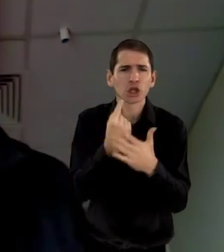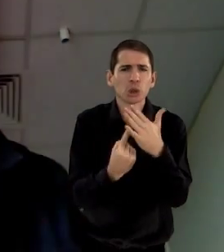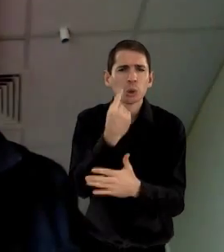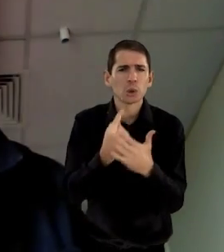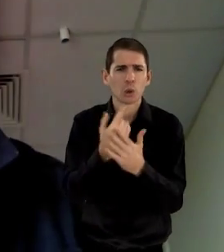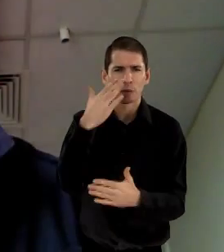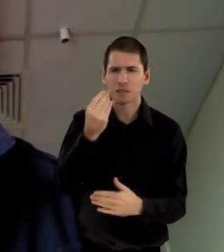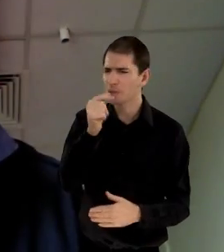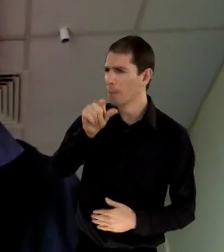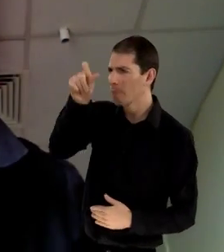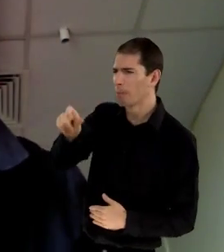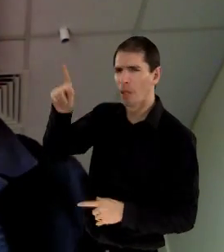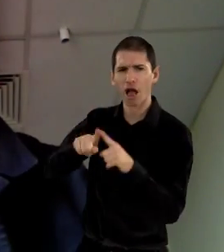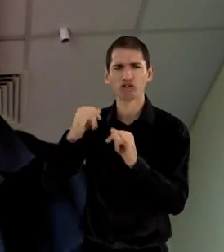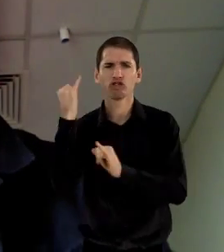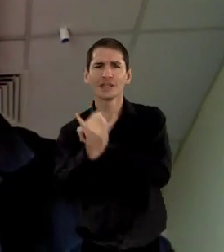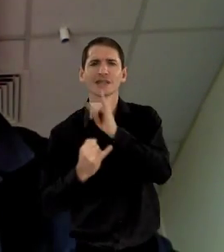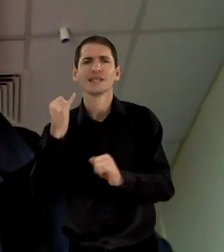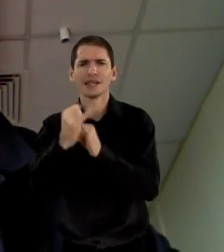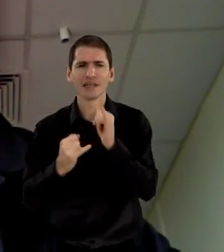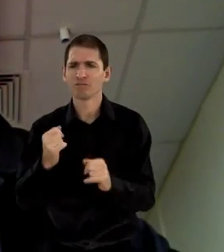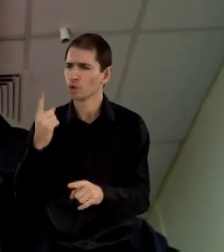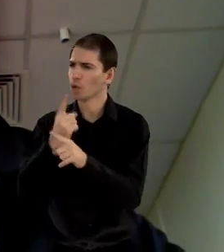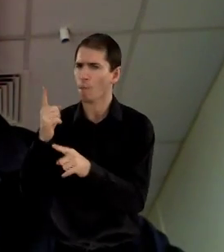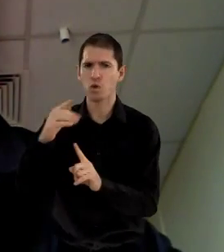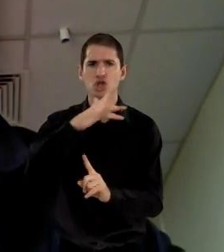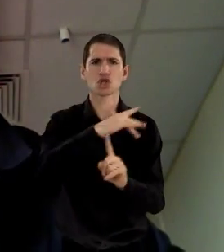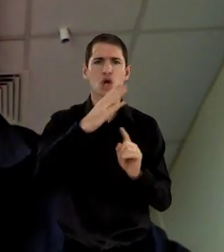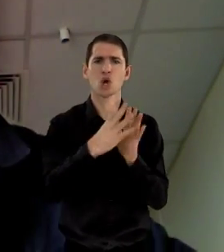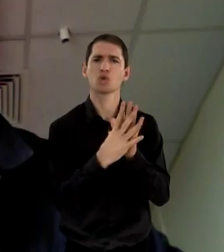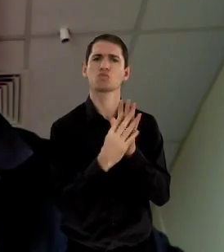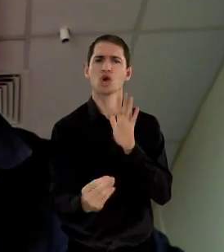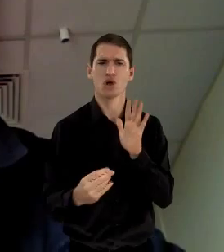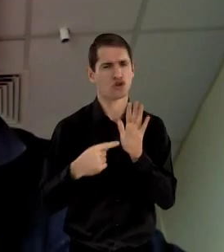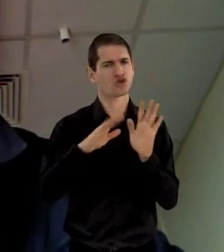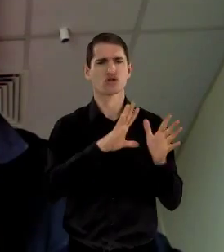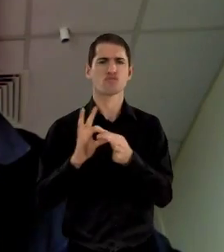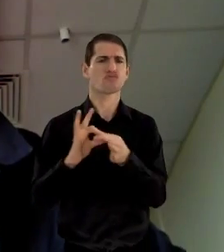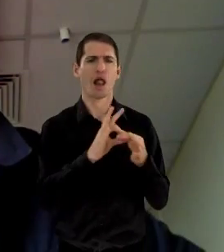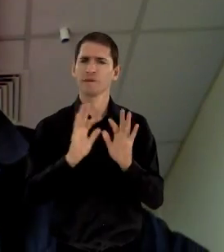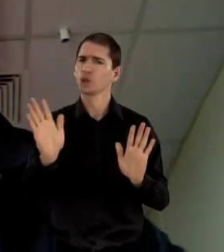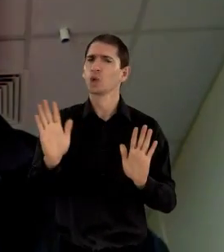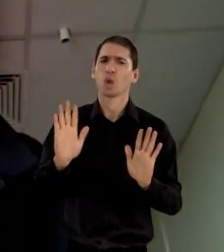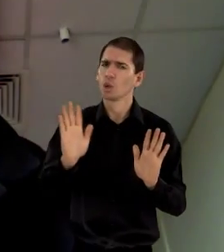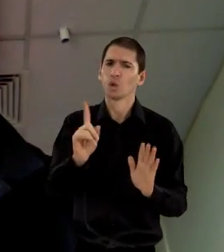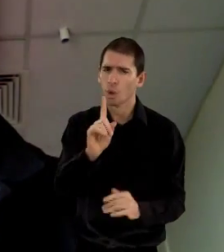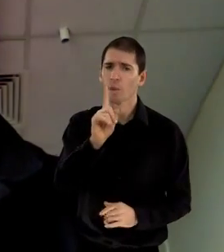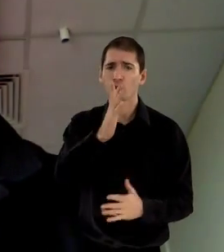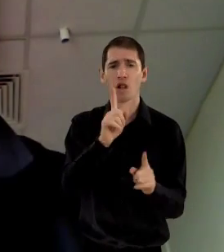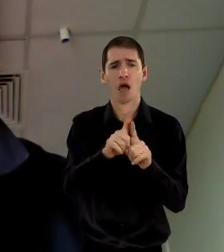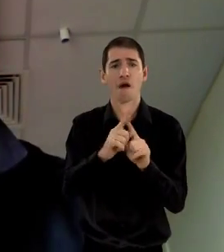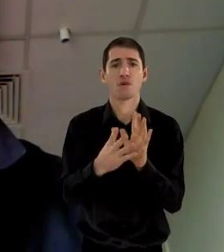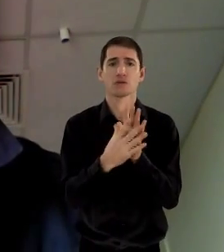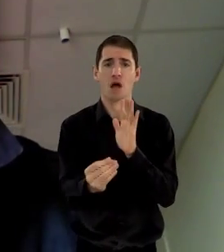That's not to say that certain issues that have been brought forward by critics and others